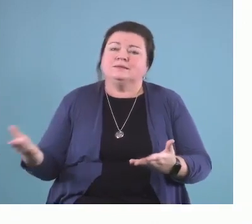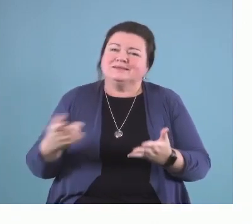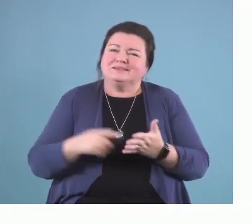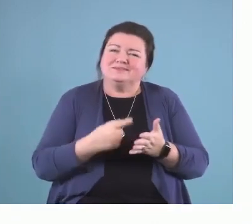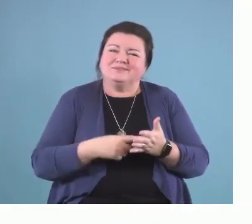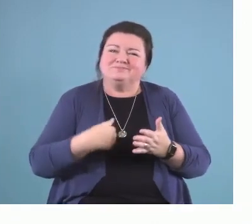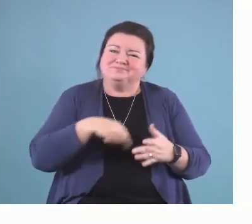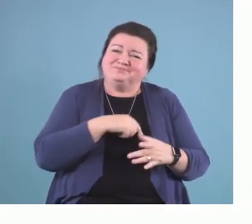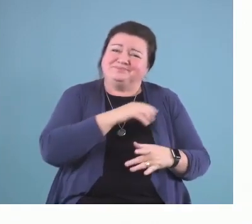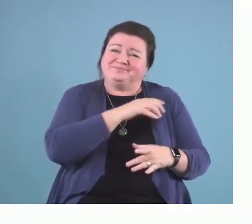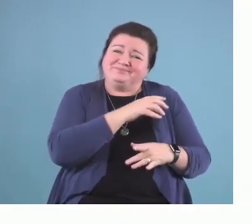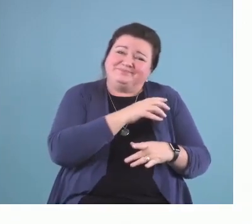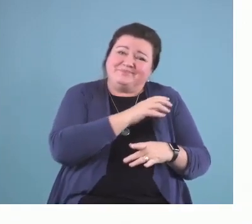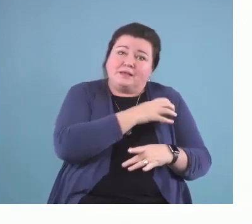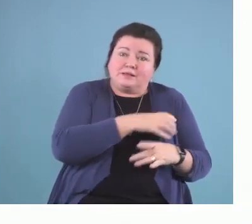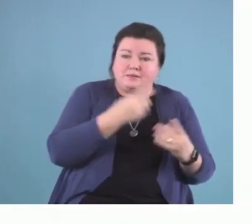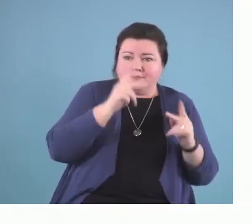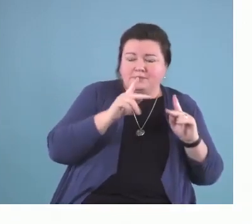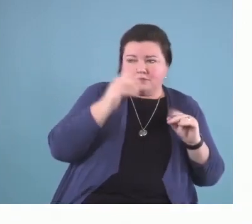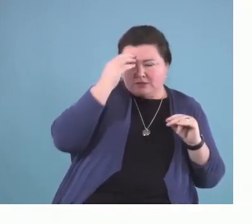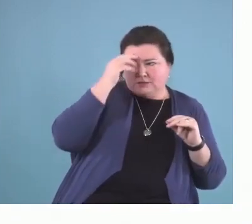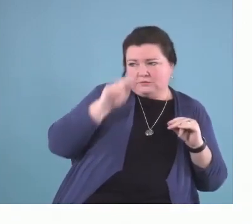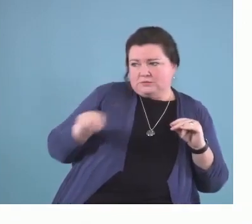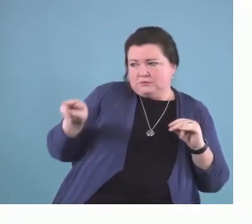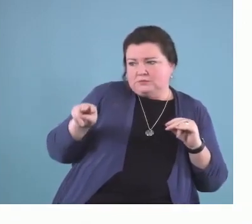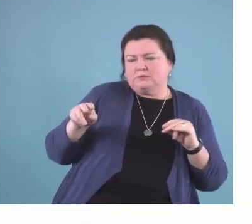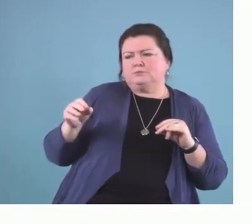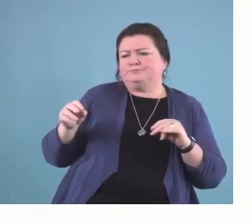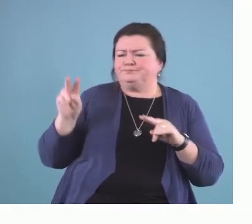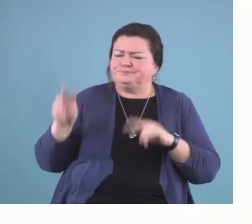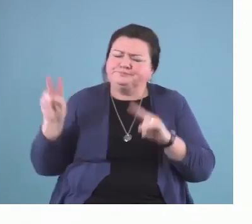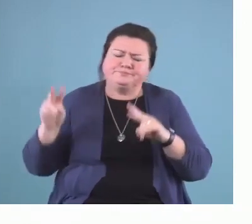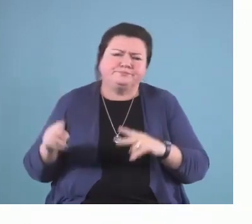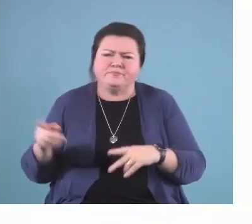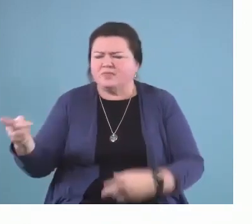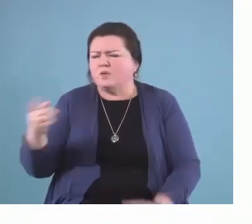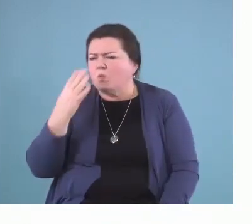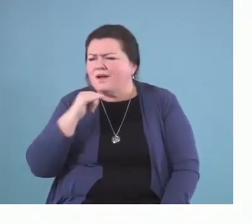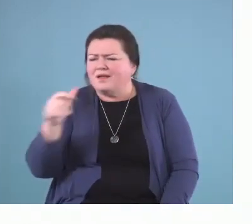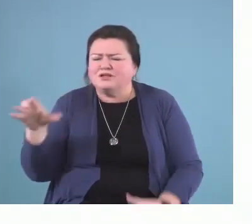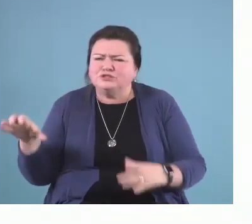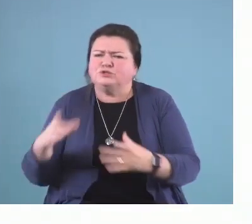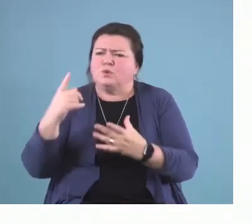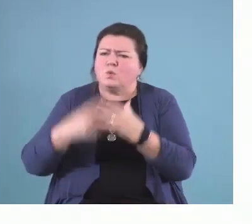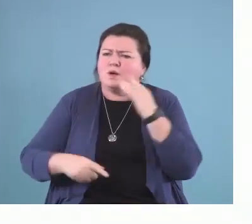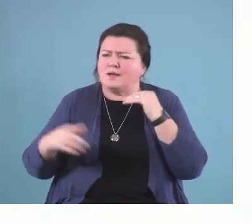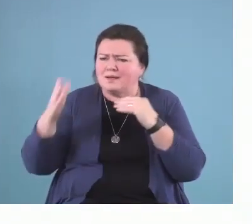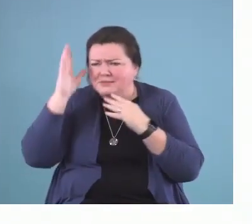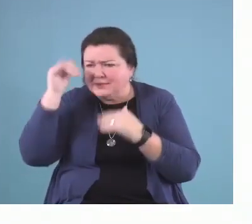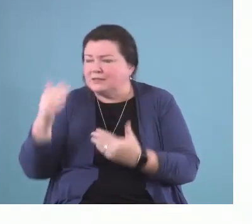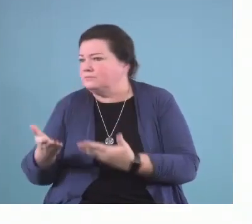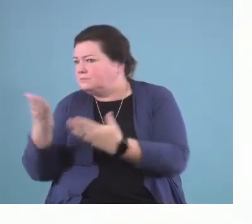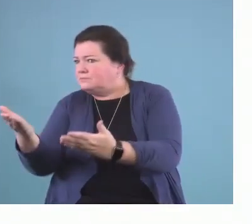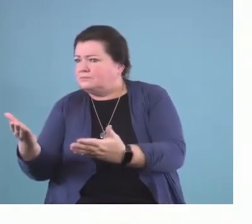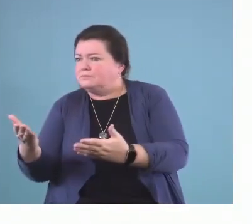judgmental about why they're not doing what we've asked them to do. Things would be better if they just, you know,